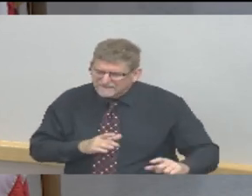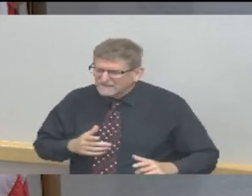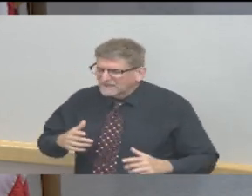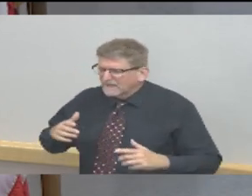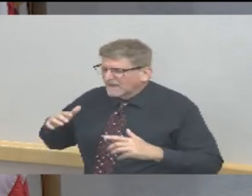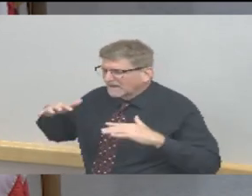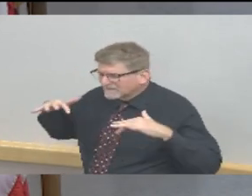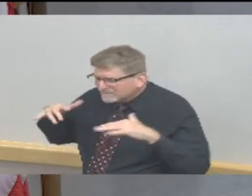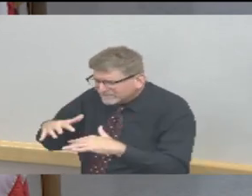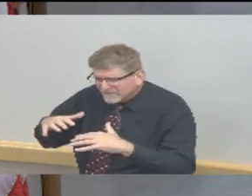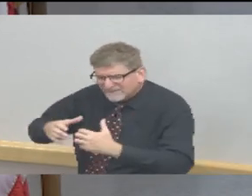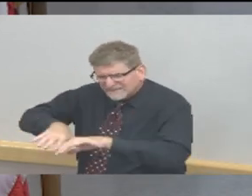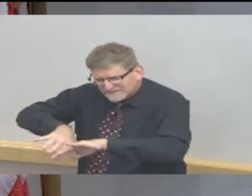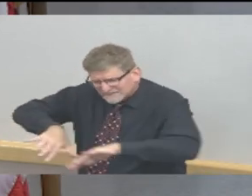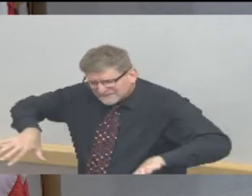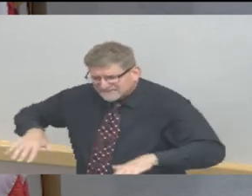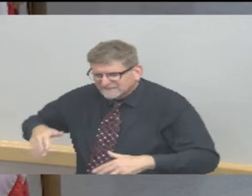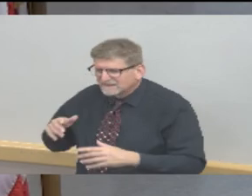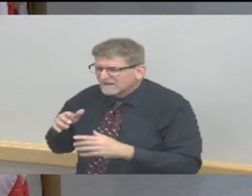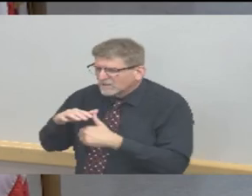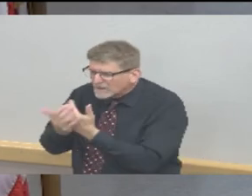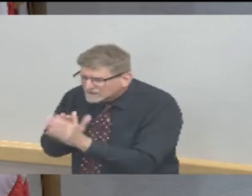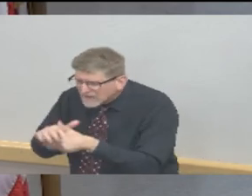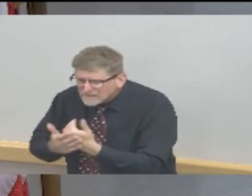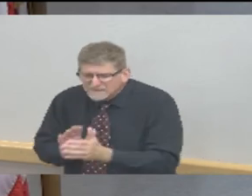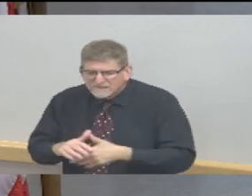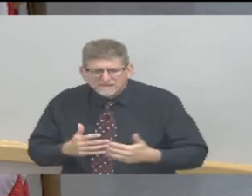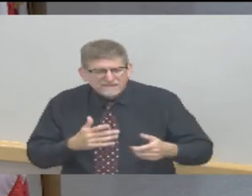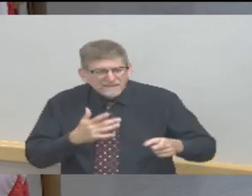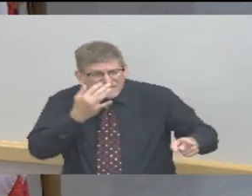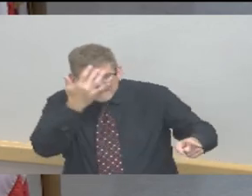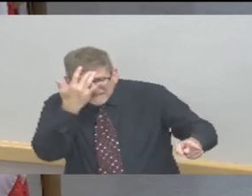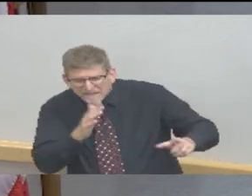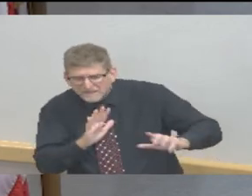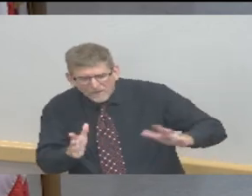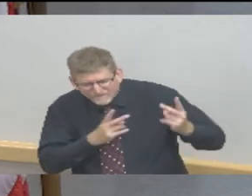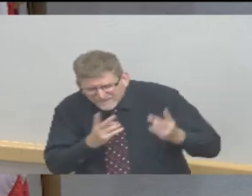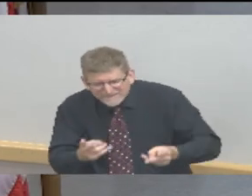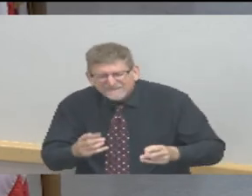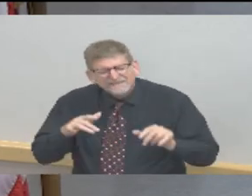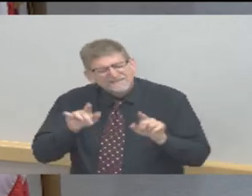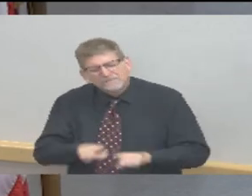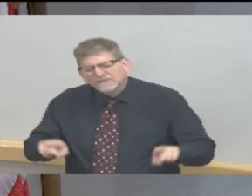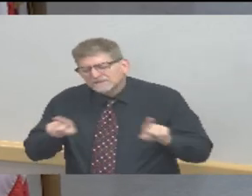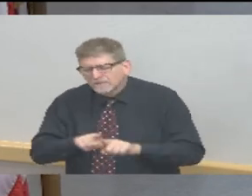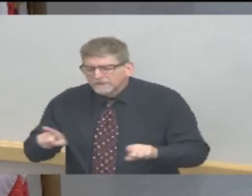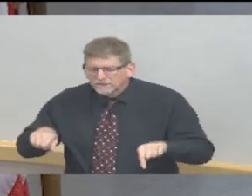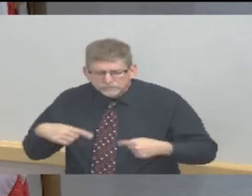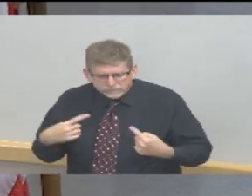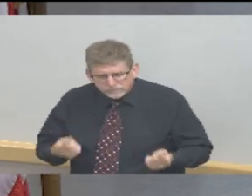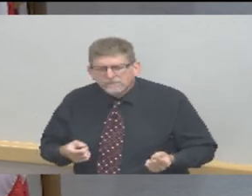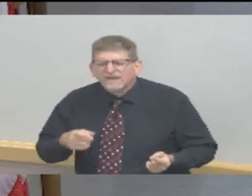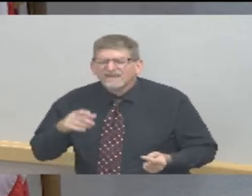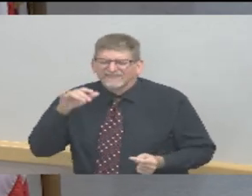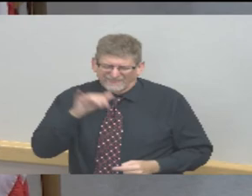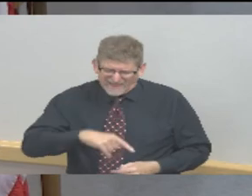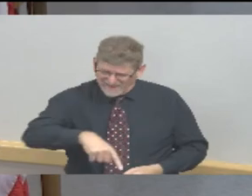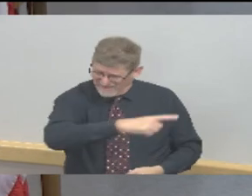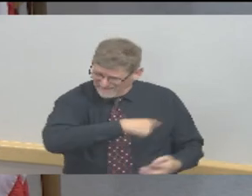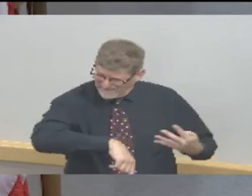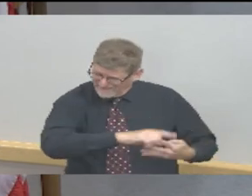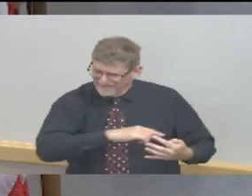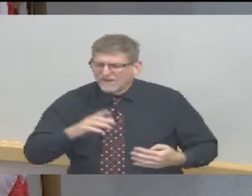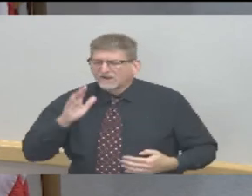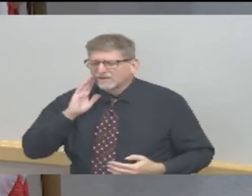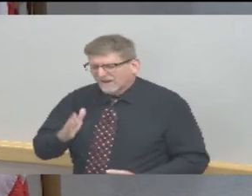and wash your hands and don't touch your face. If you do all of those things it significantly reduces the opportunity for you to be